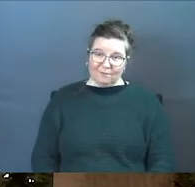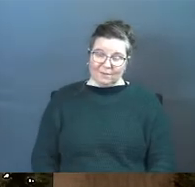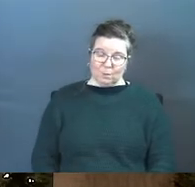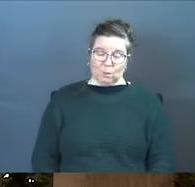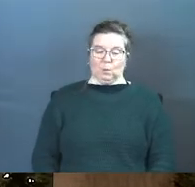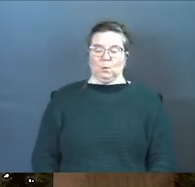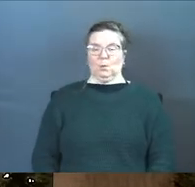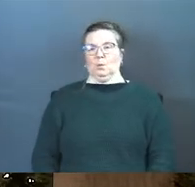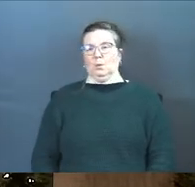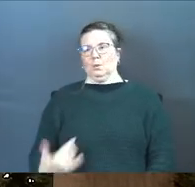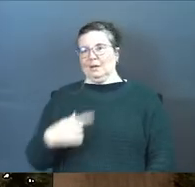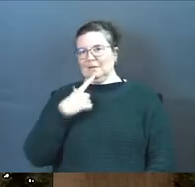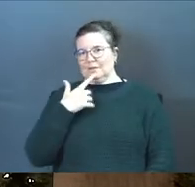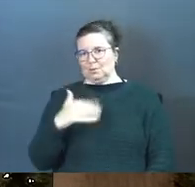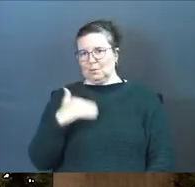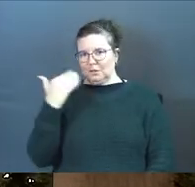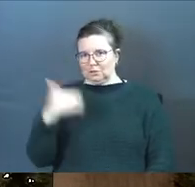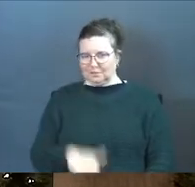Oh, I've said too much.